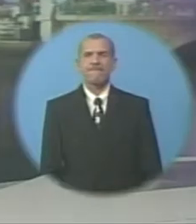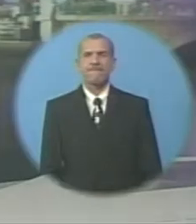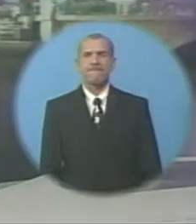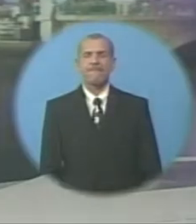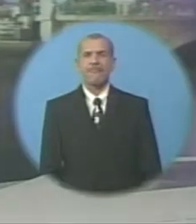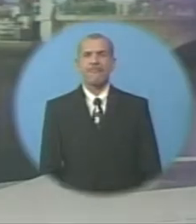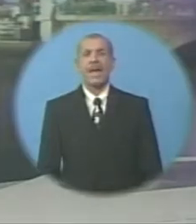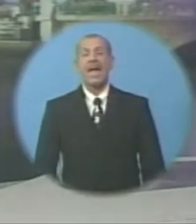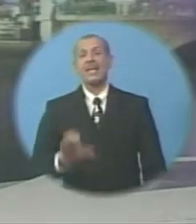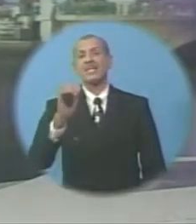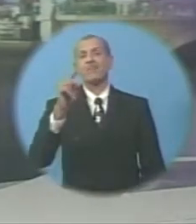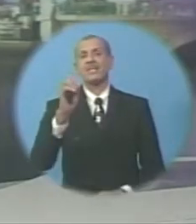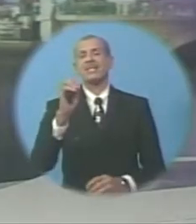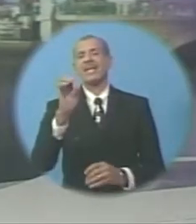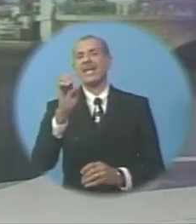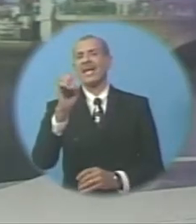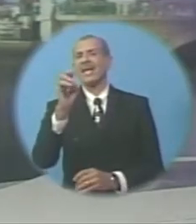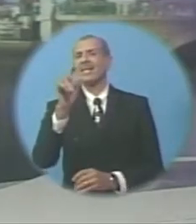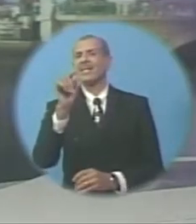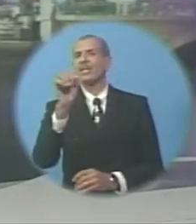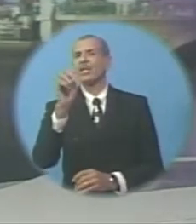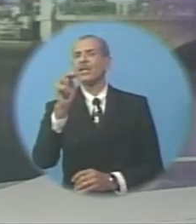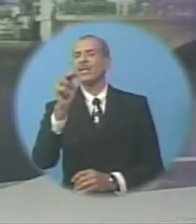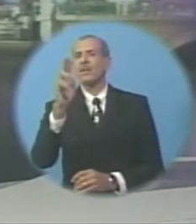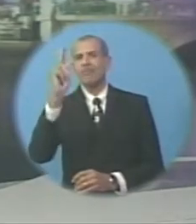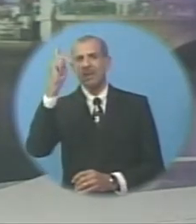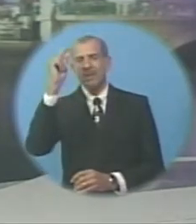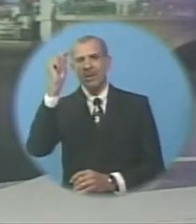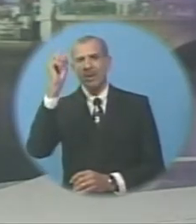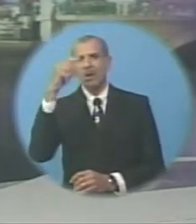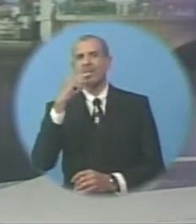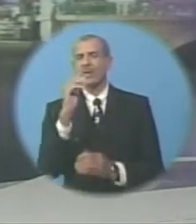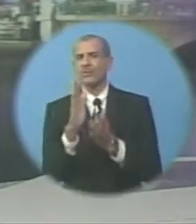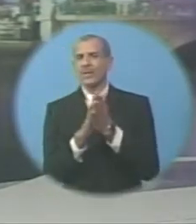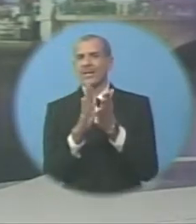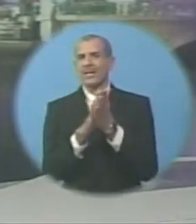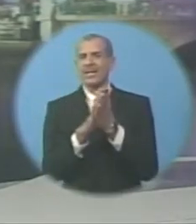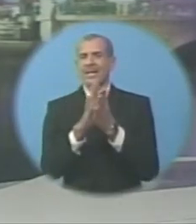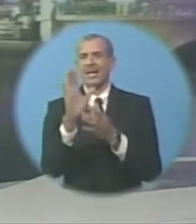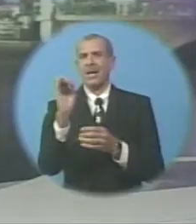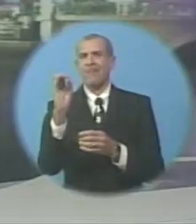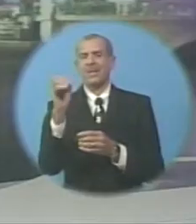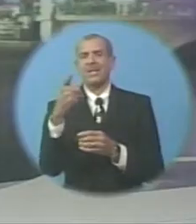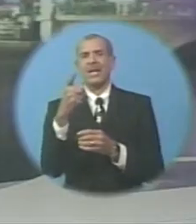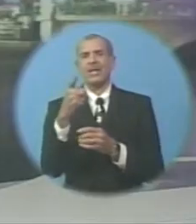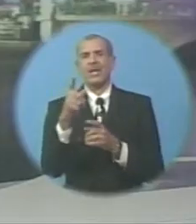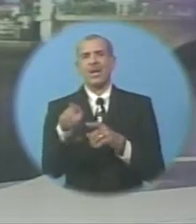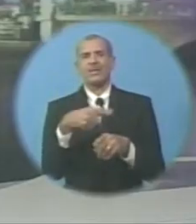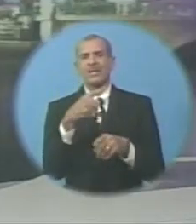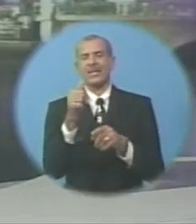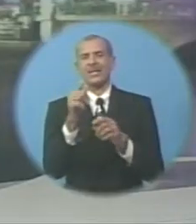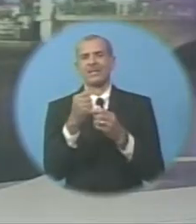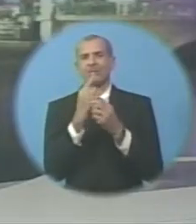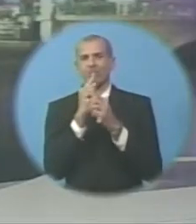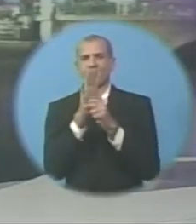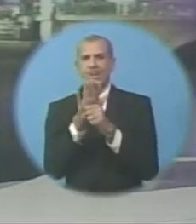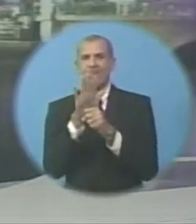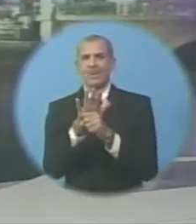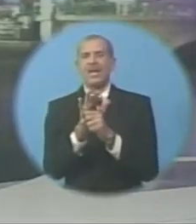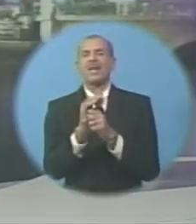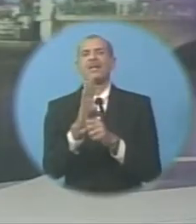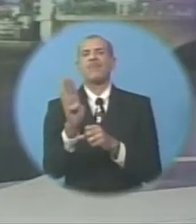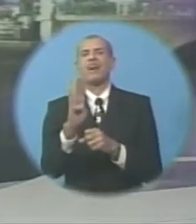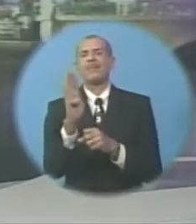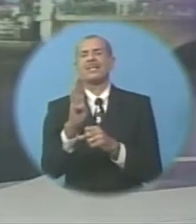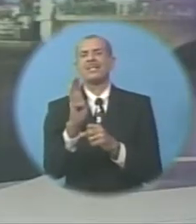And CBC News Editor Peter Thorne congratulated the company on its long-standing dedication, saying its contribution to the Barbadian